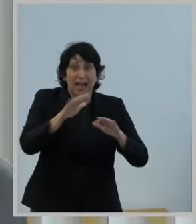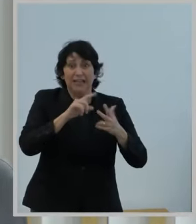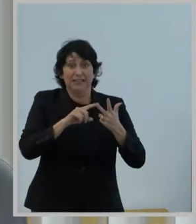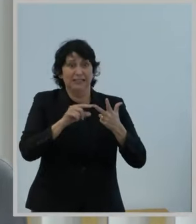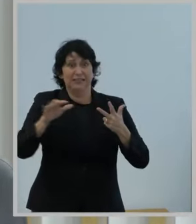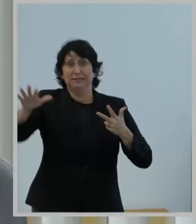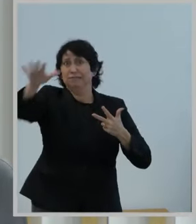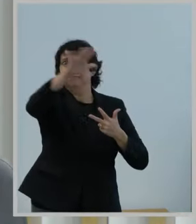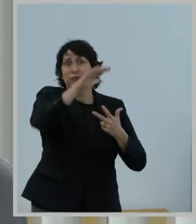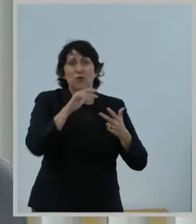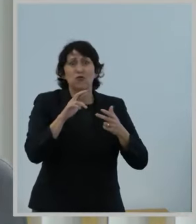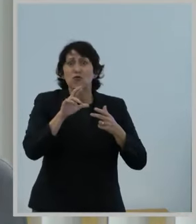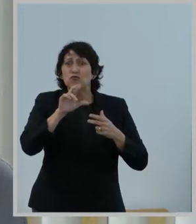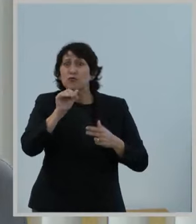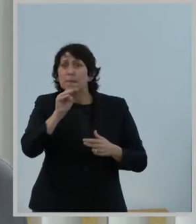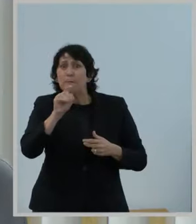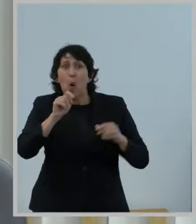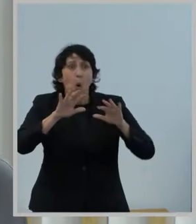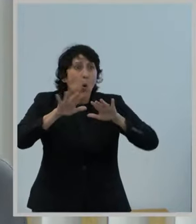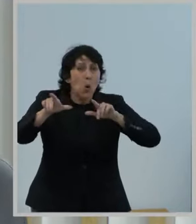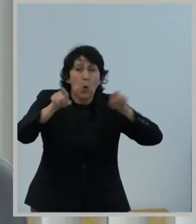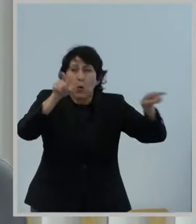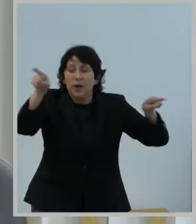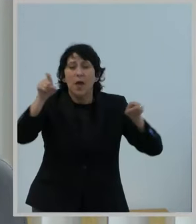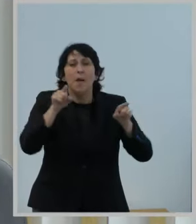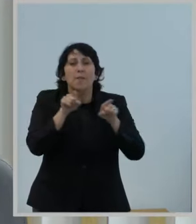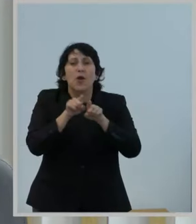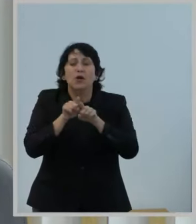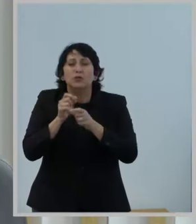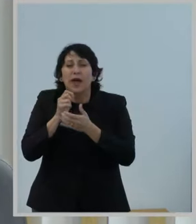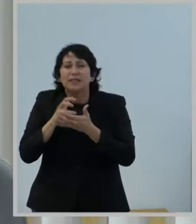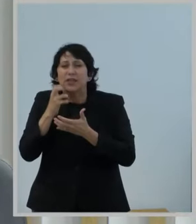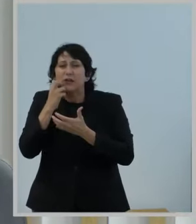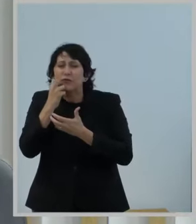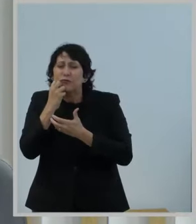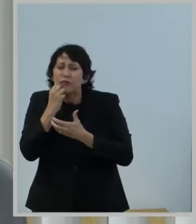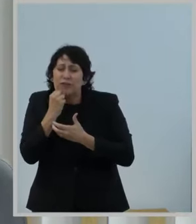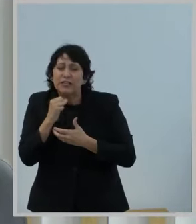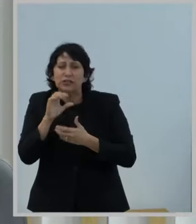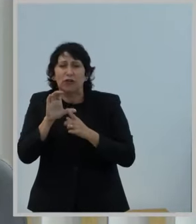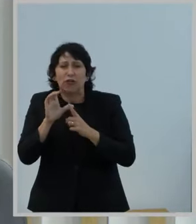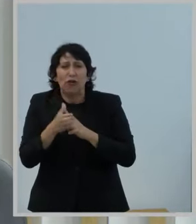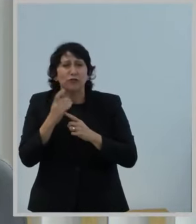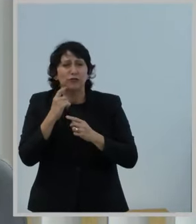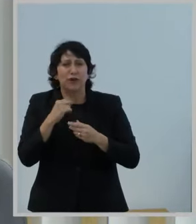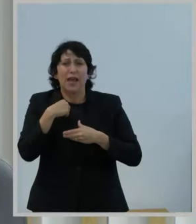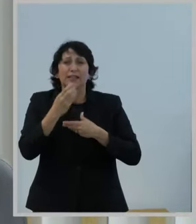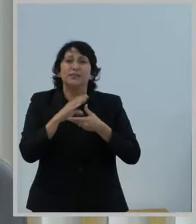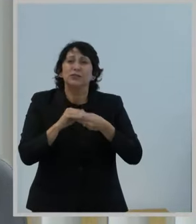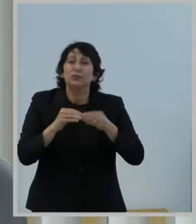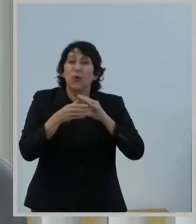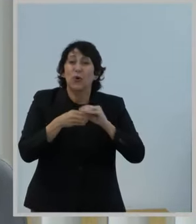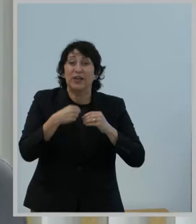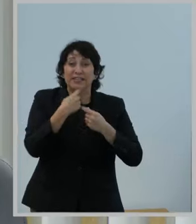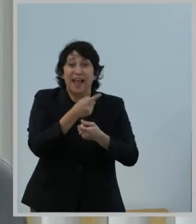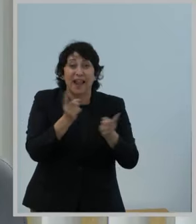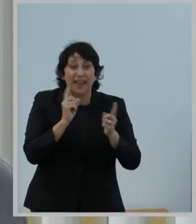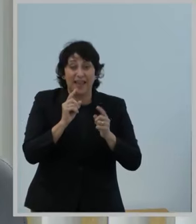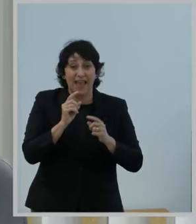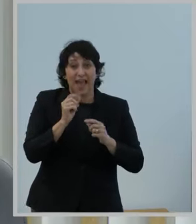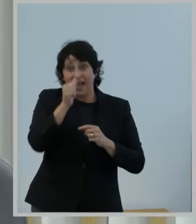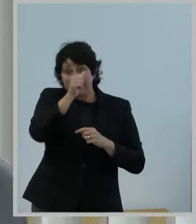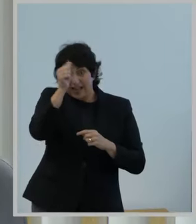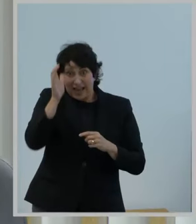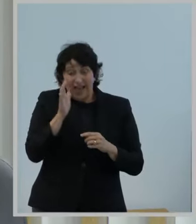remoteness. But Alaska is also unique because of its rich culture and long history of storytelling. As Alaska's Internet